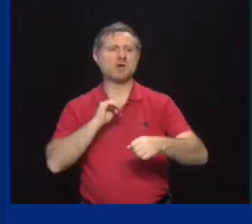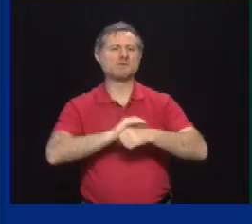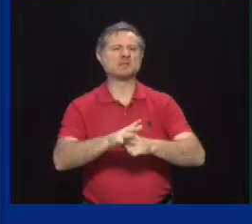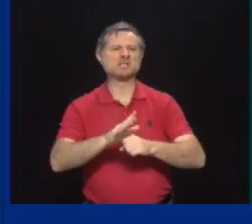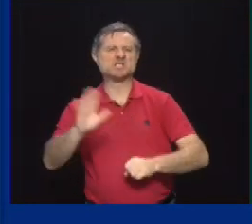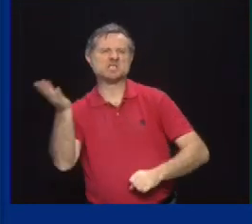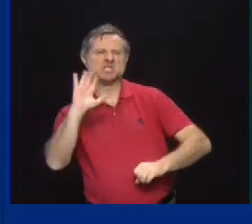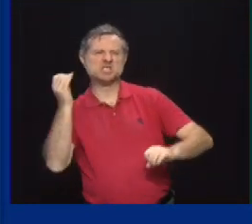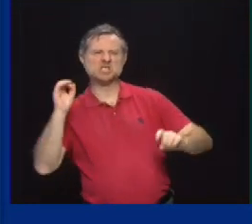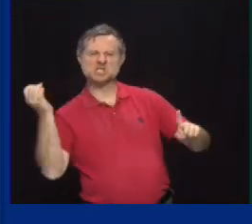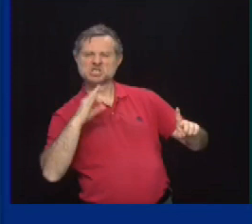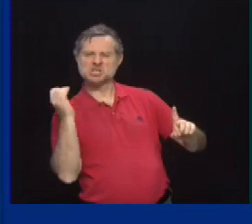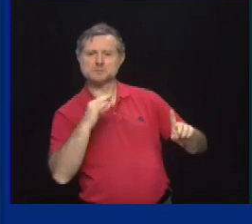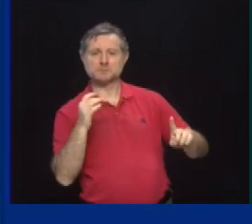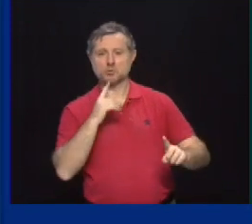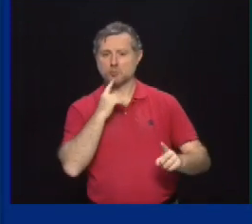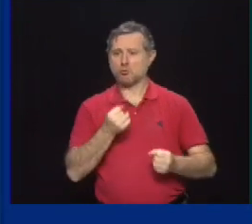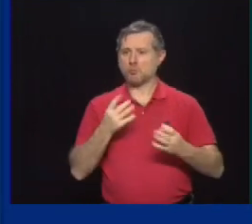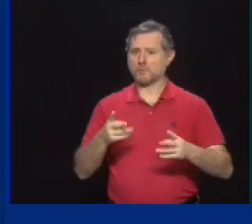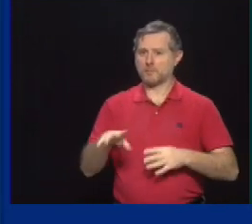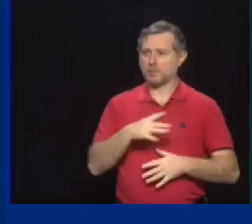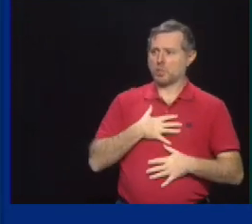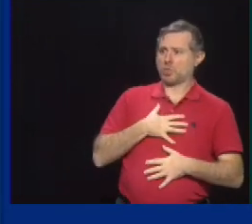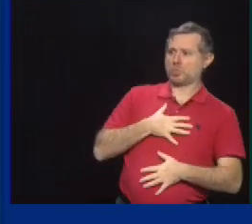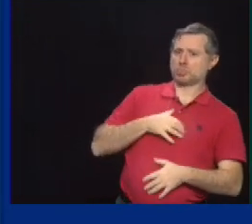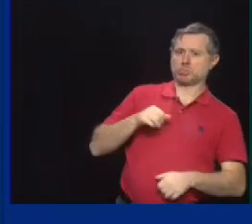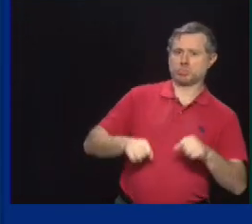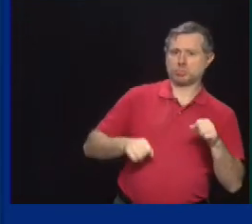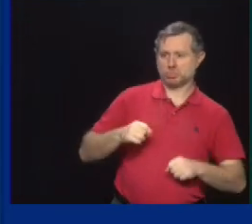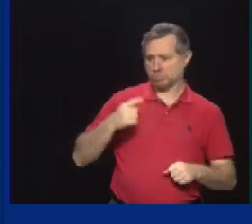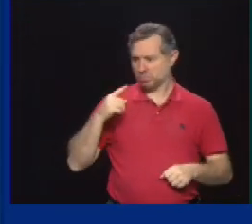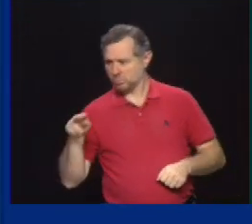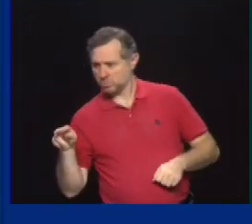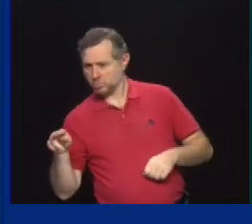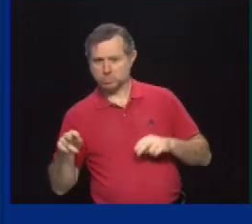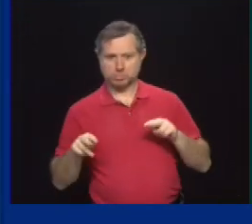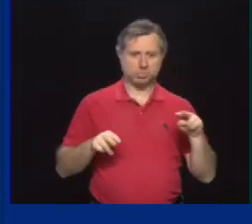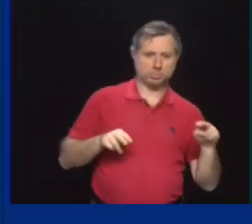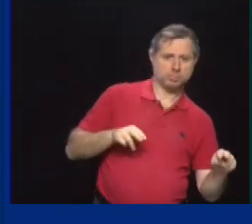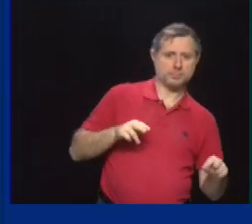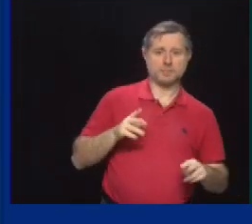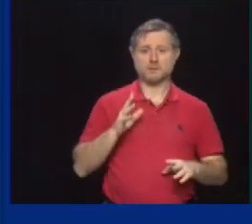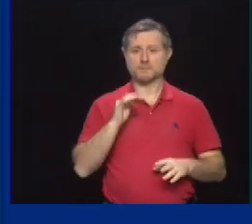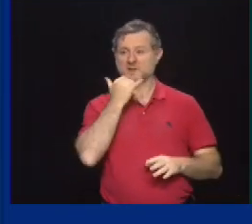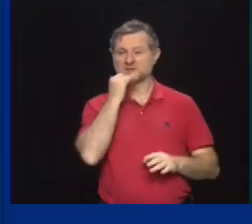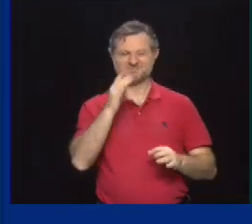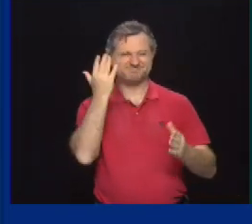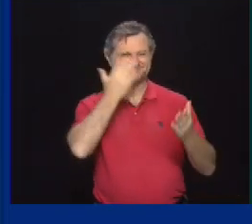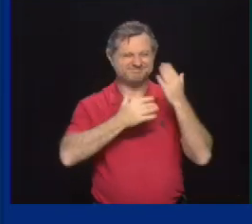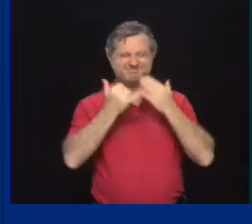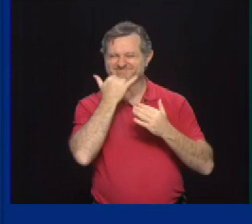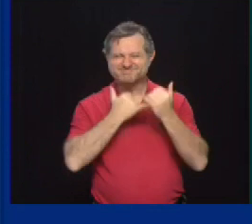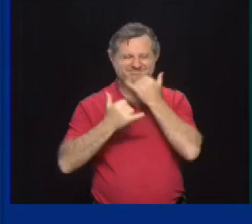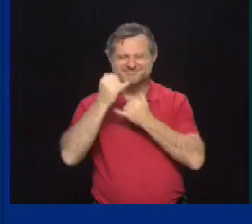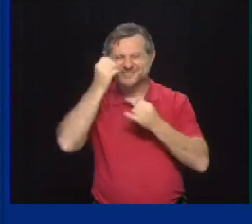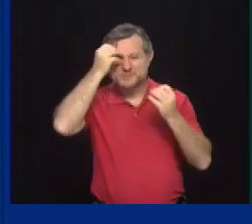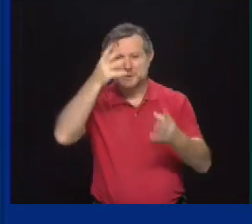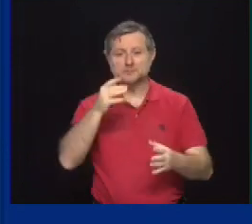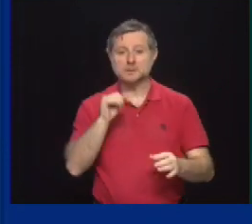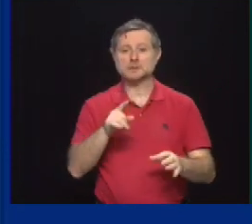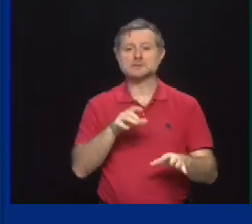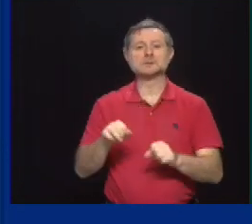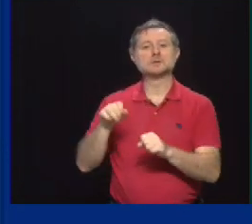the COVID vaccine. Well, that's great news. There's also misinformation. Someone hijacked the rochesterfirst